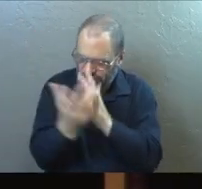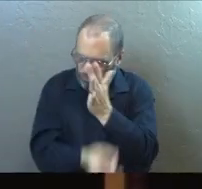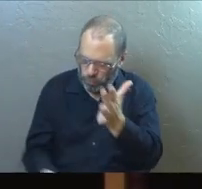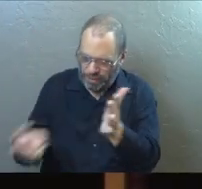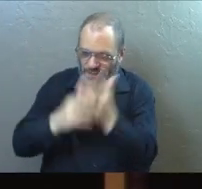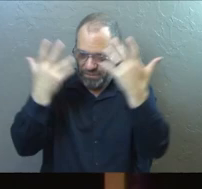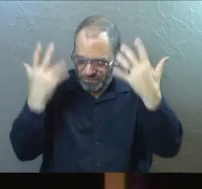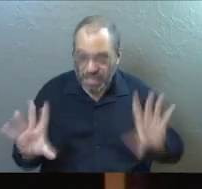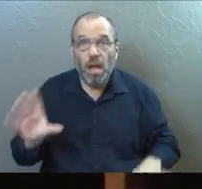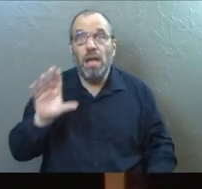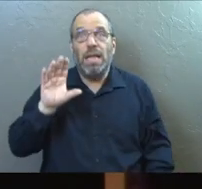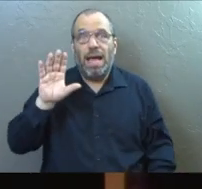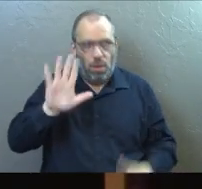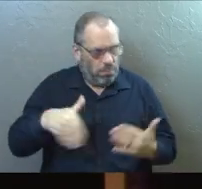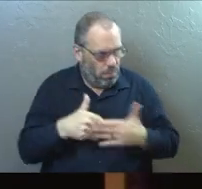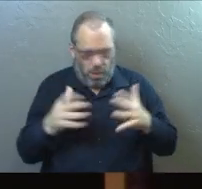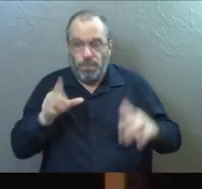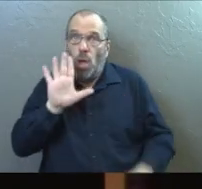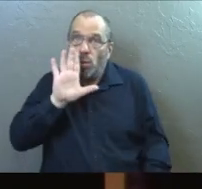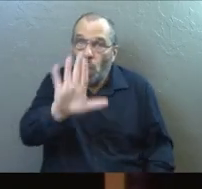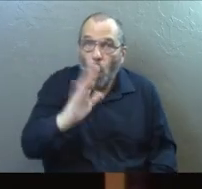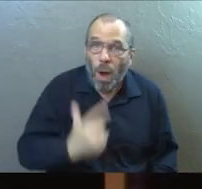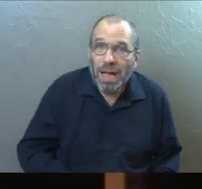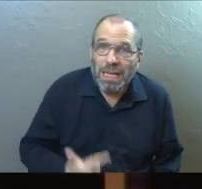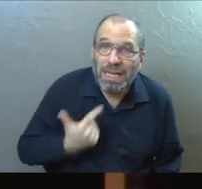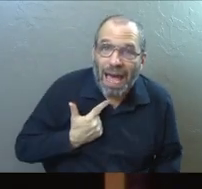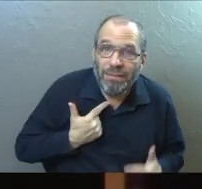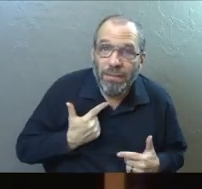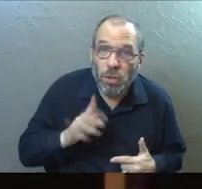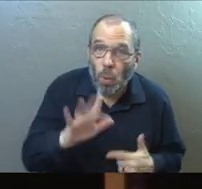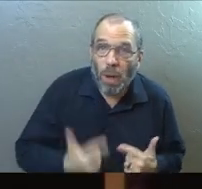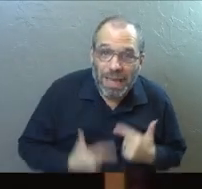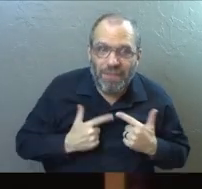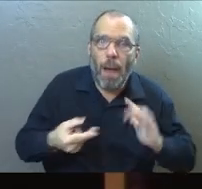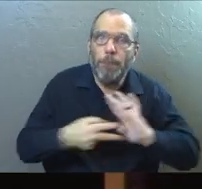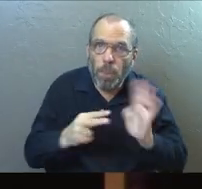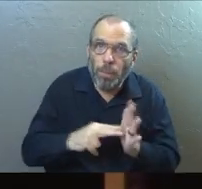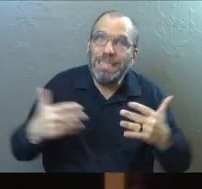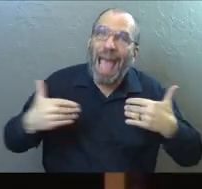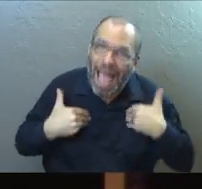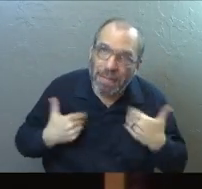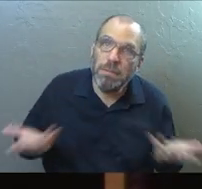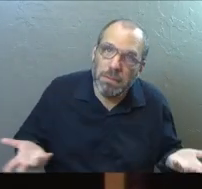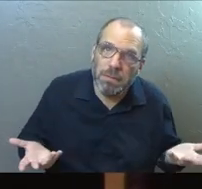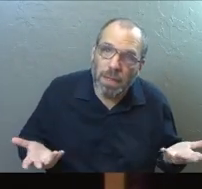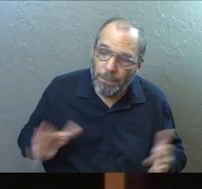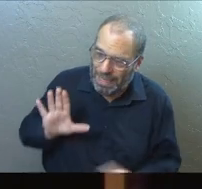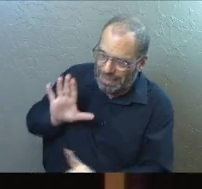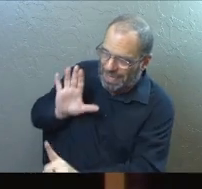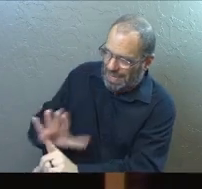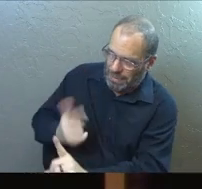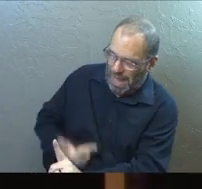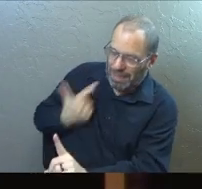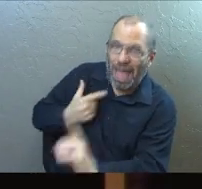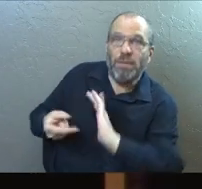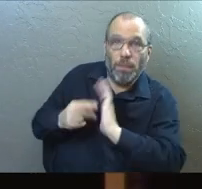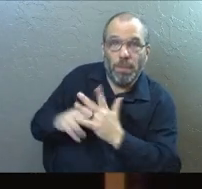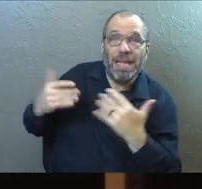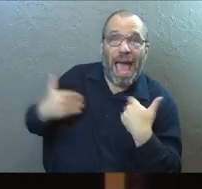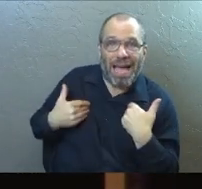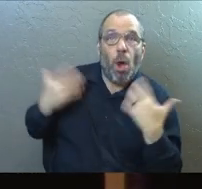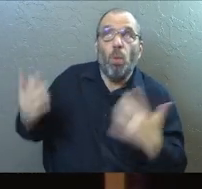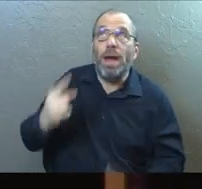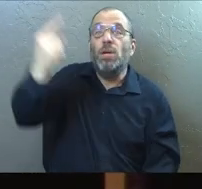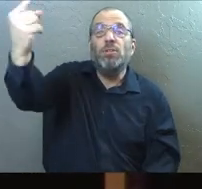from the dead, which means all of a sudden your life has a purpose. Because his life had a purpose